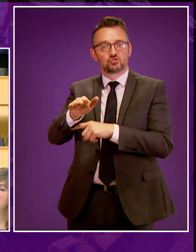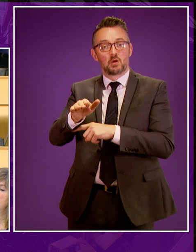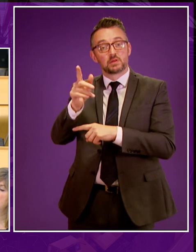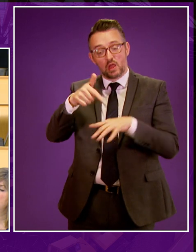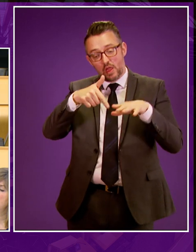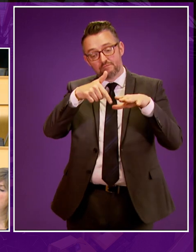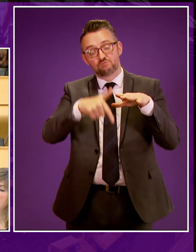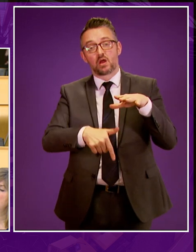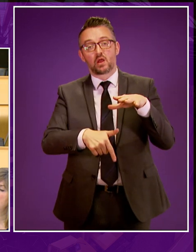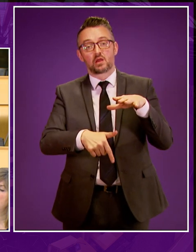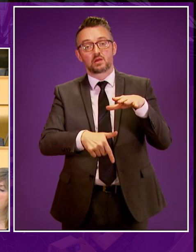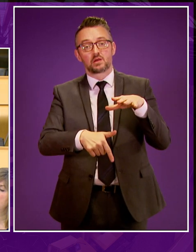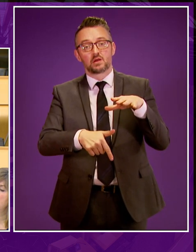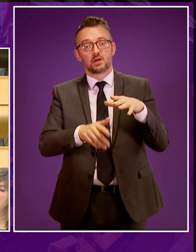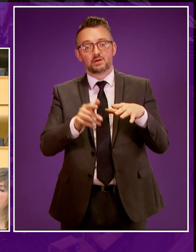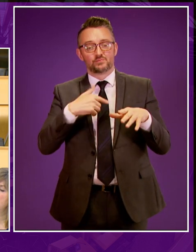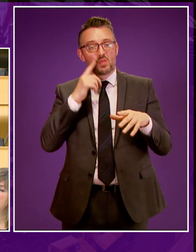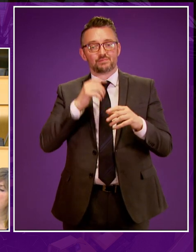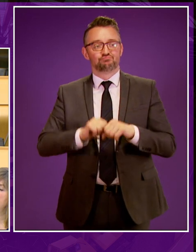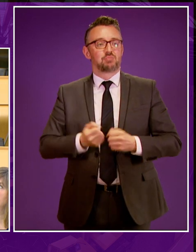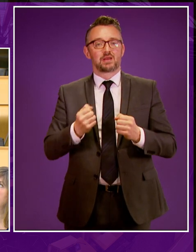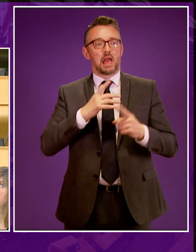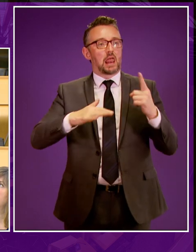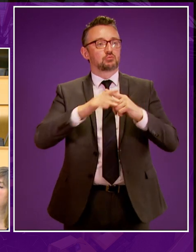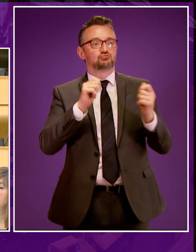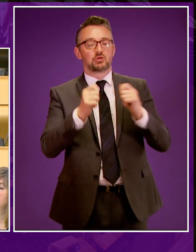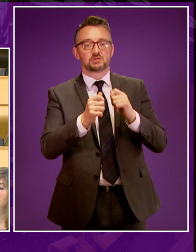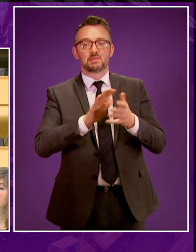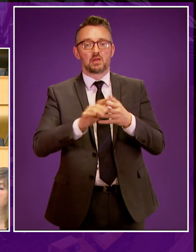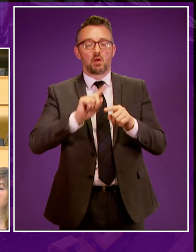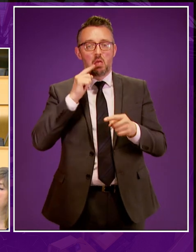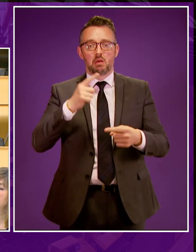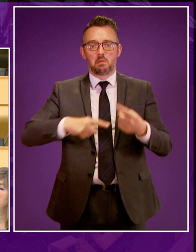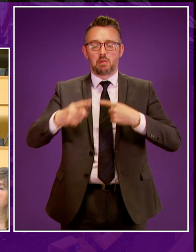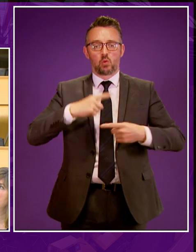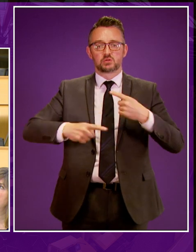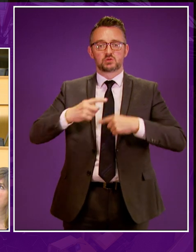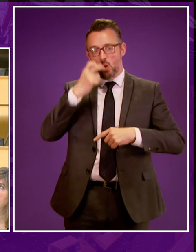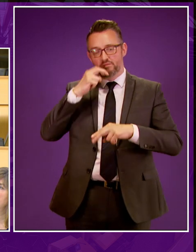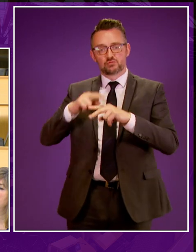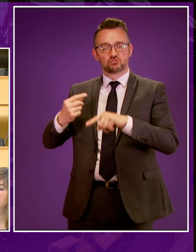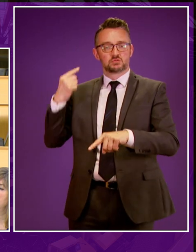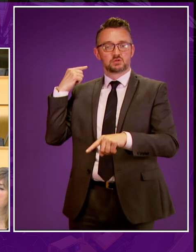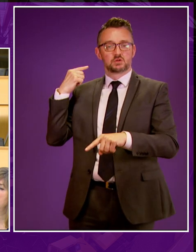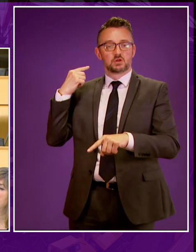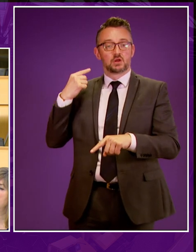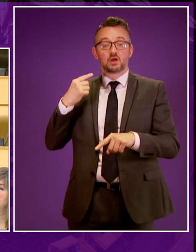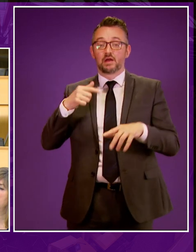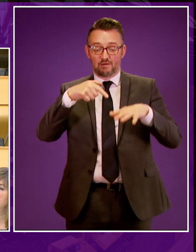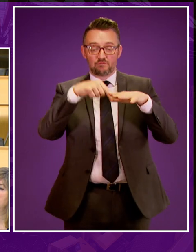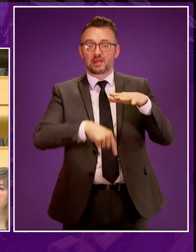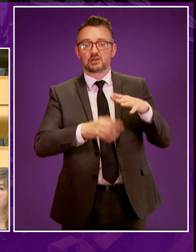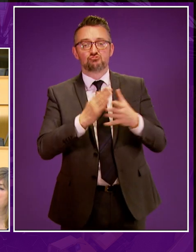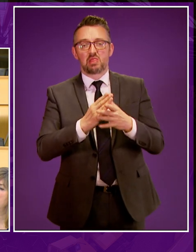to frack would not only put the brake on climate progress, but to stick us in reverse. Fracking is the toxic fag end